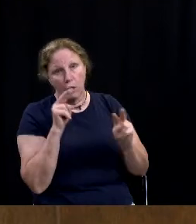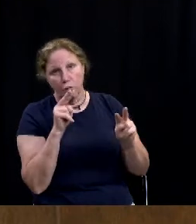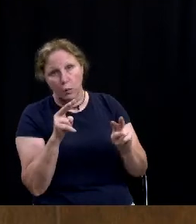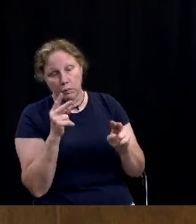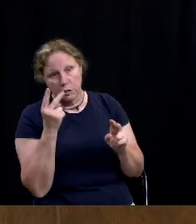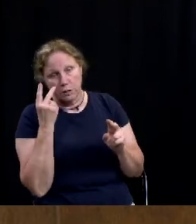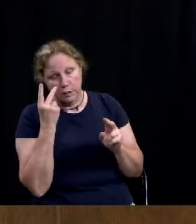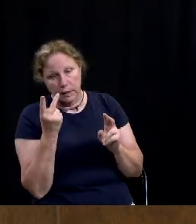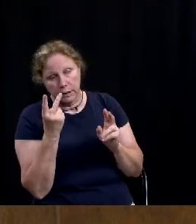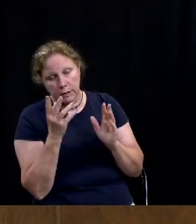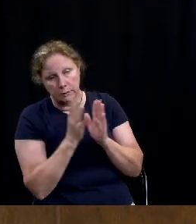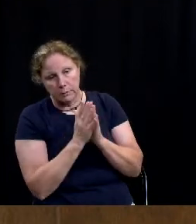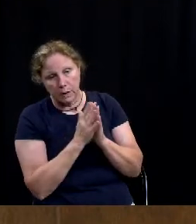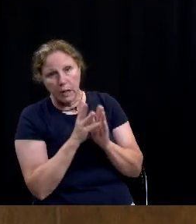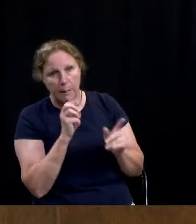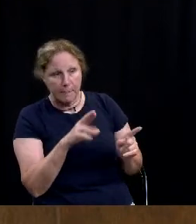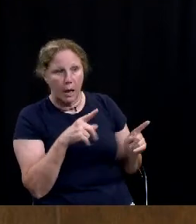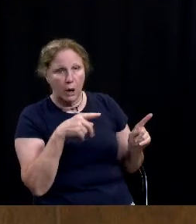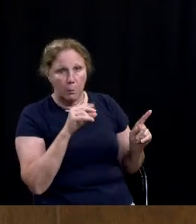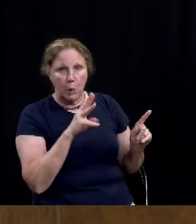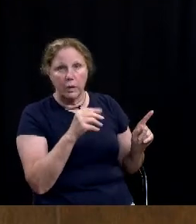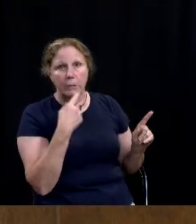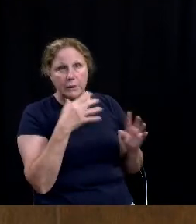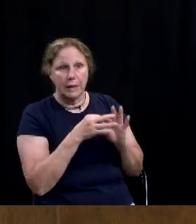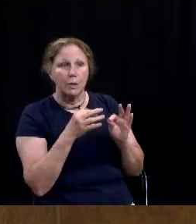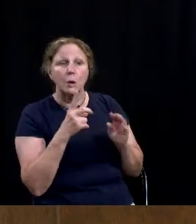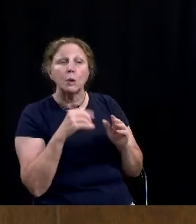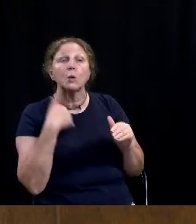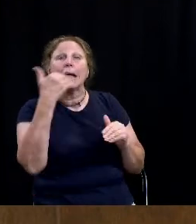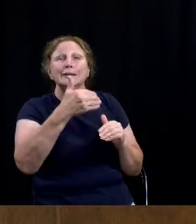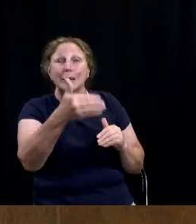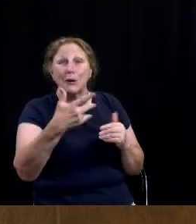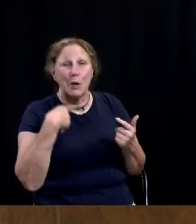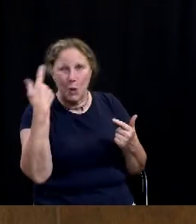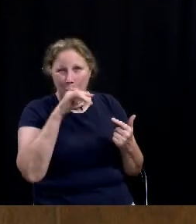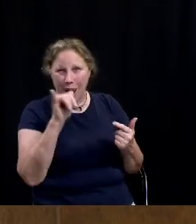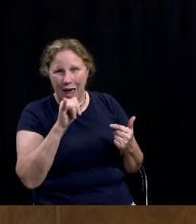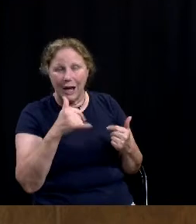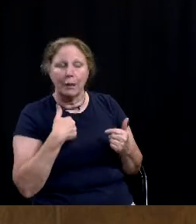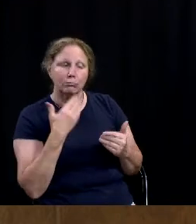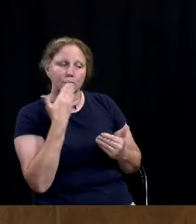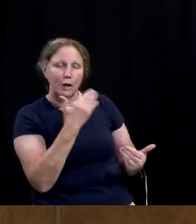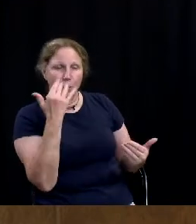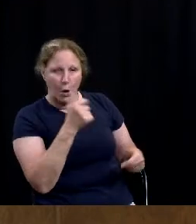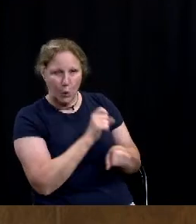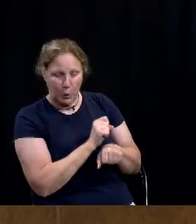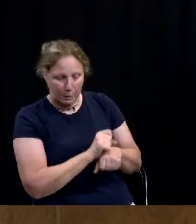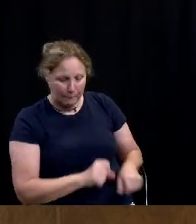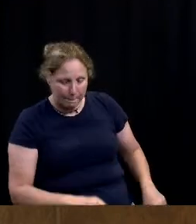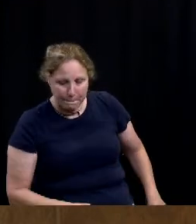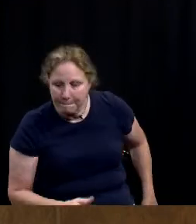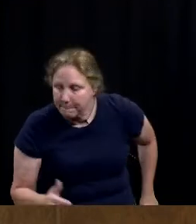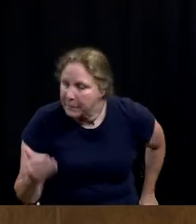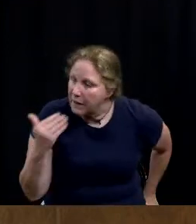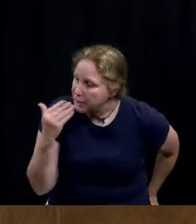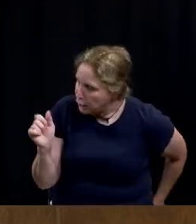is is uh mayor pro tem is just what the next what what it looks like going forward so i appreciate y'all thanks sir